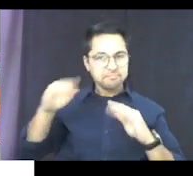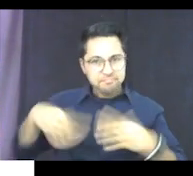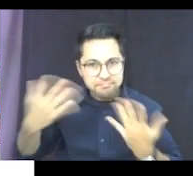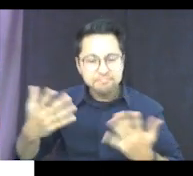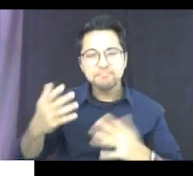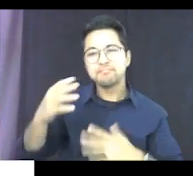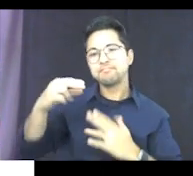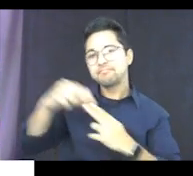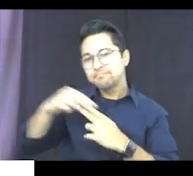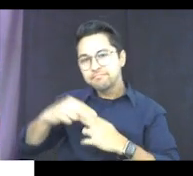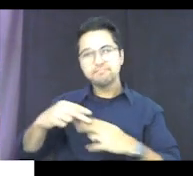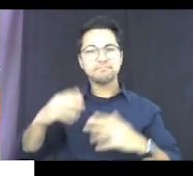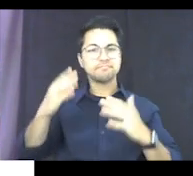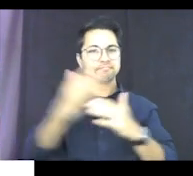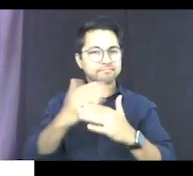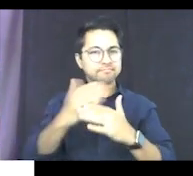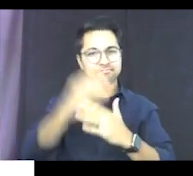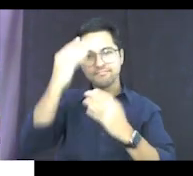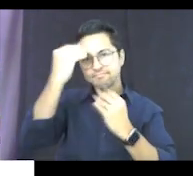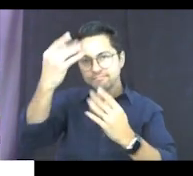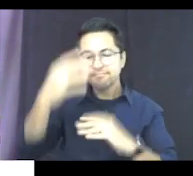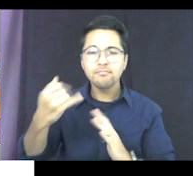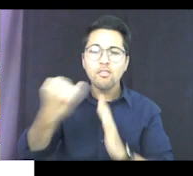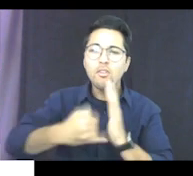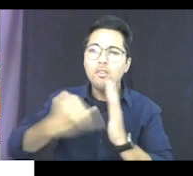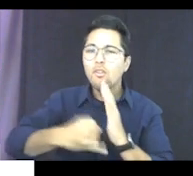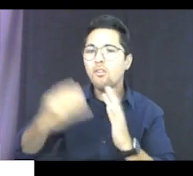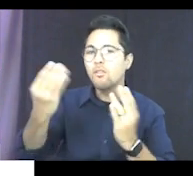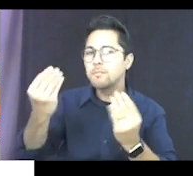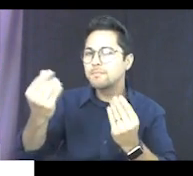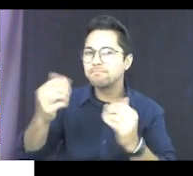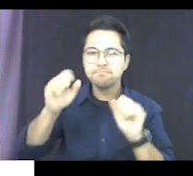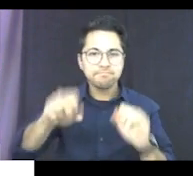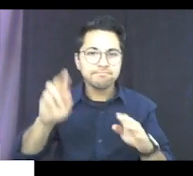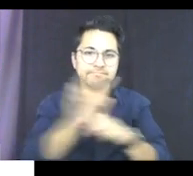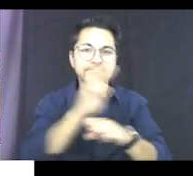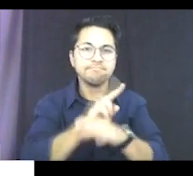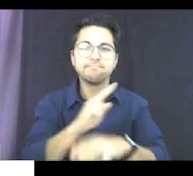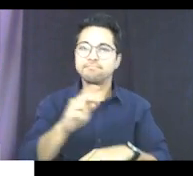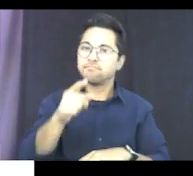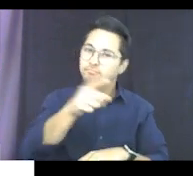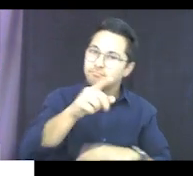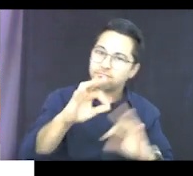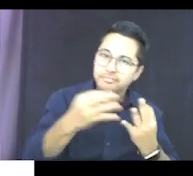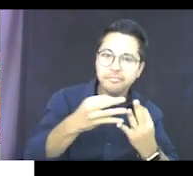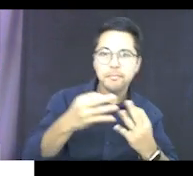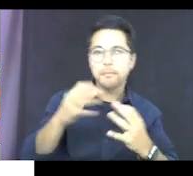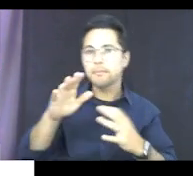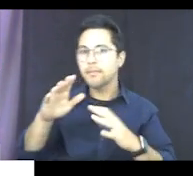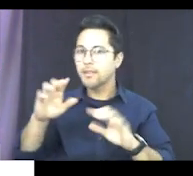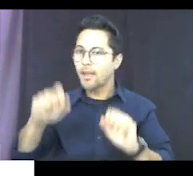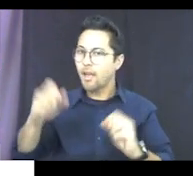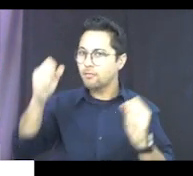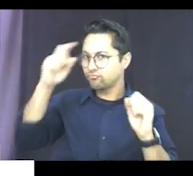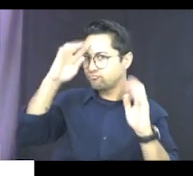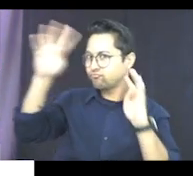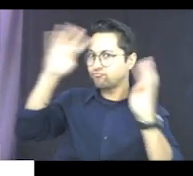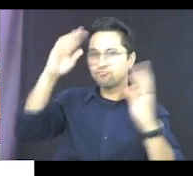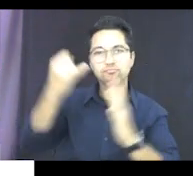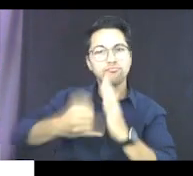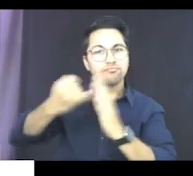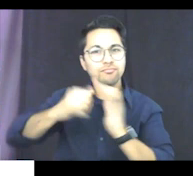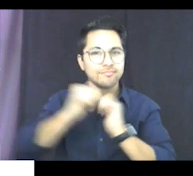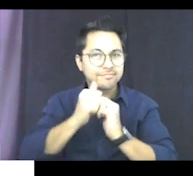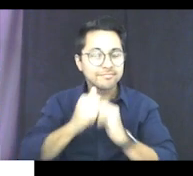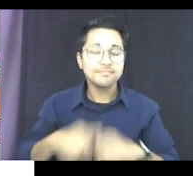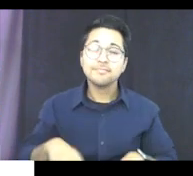that I'm talking about. And these are art materials that would be great for you and your family to be able to create art together. Arts provide a wonderful way for children